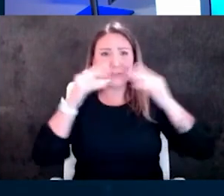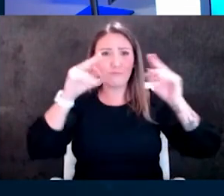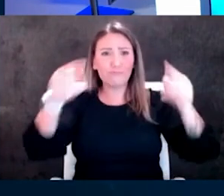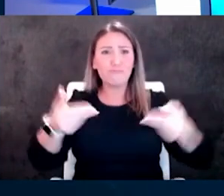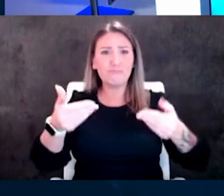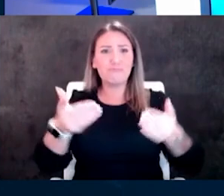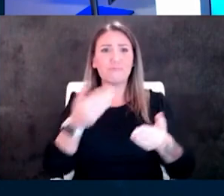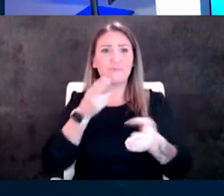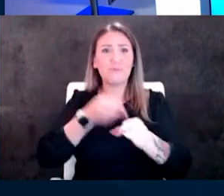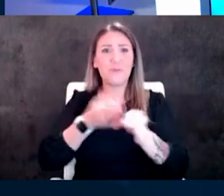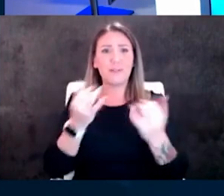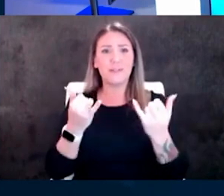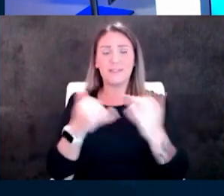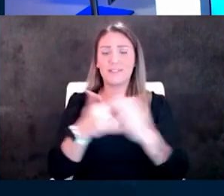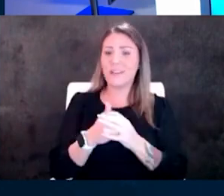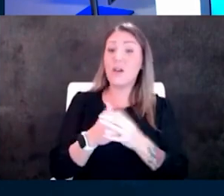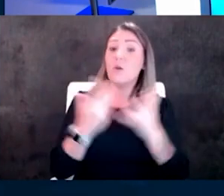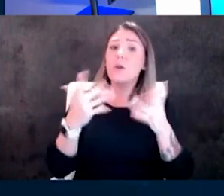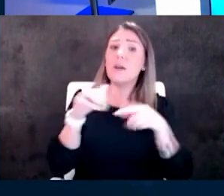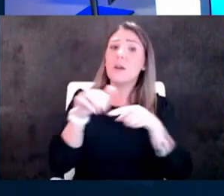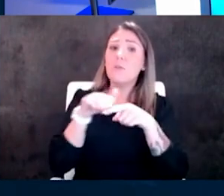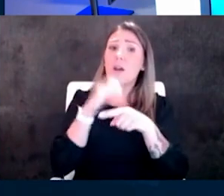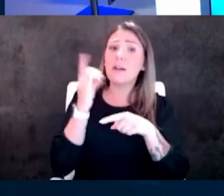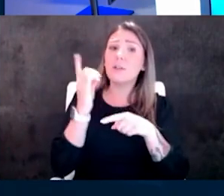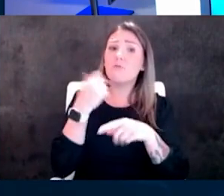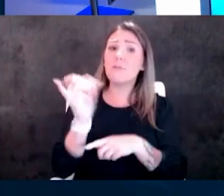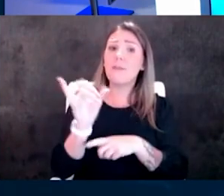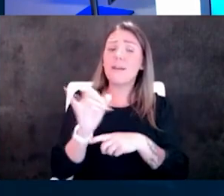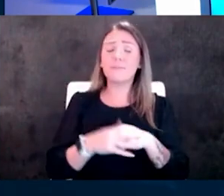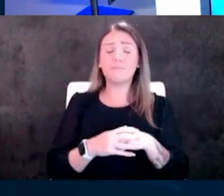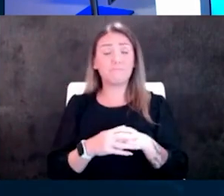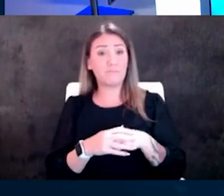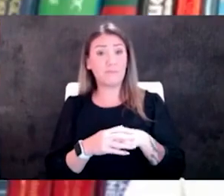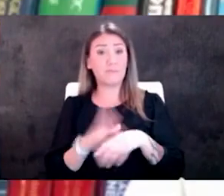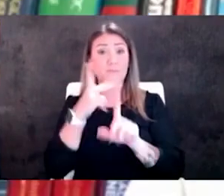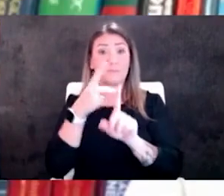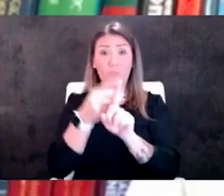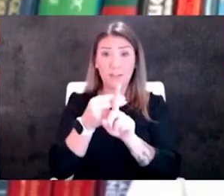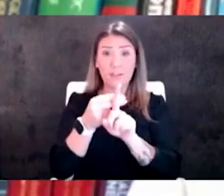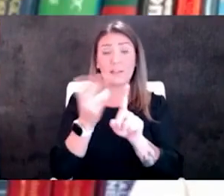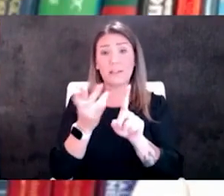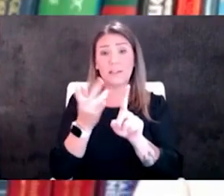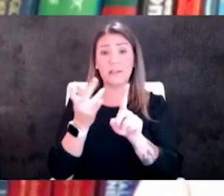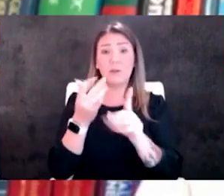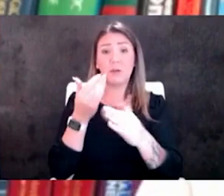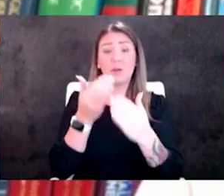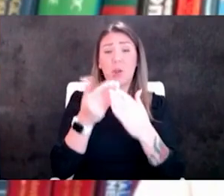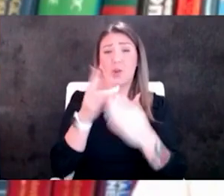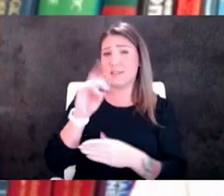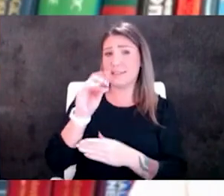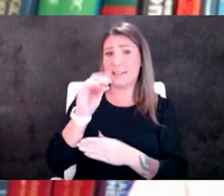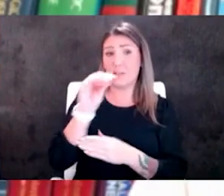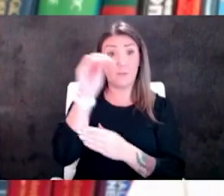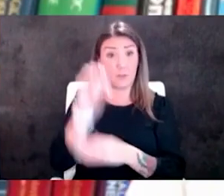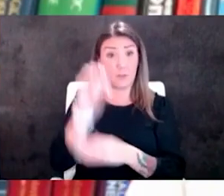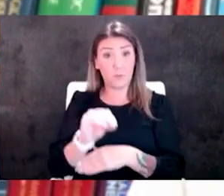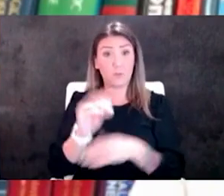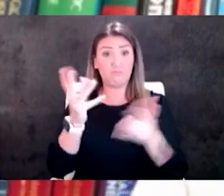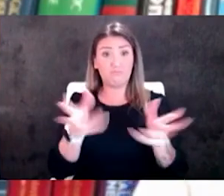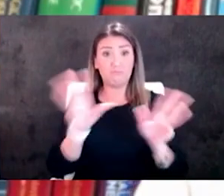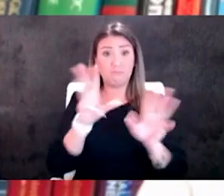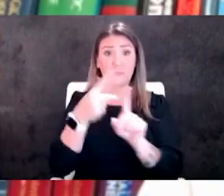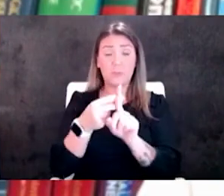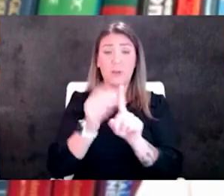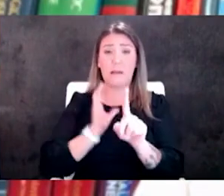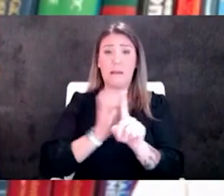practice like Dr. Kincannon well I think our vaccines I think we're close to 70 percent in our region